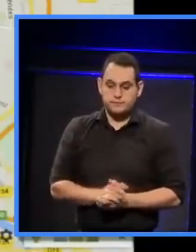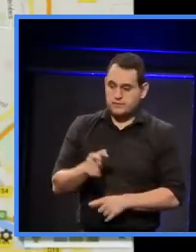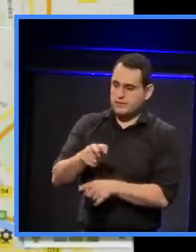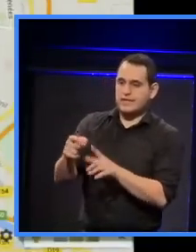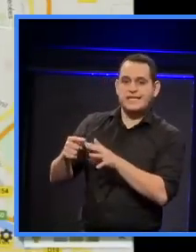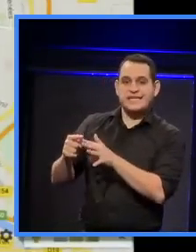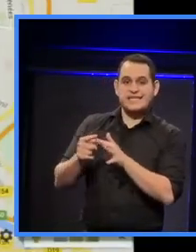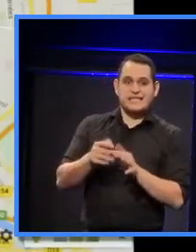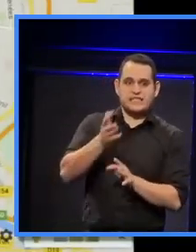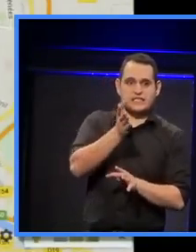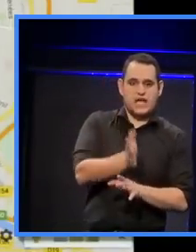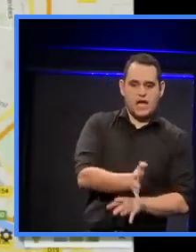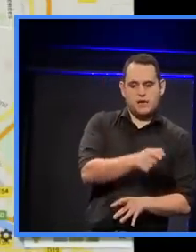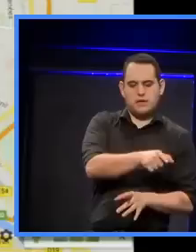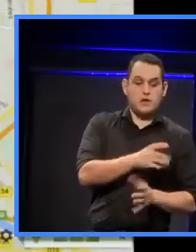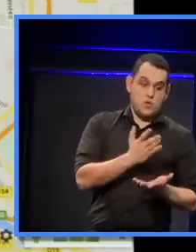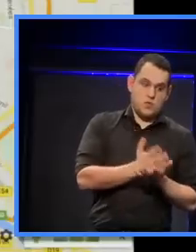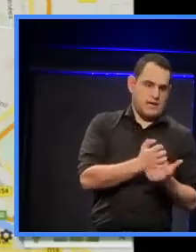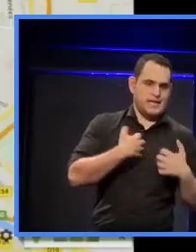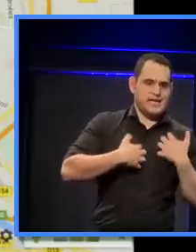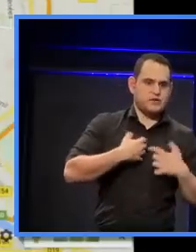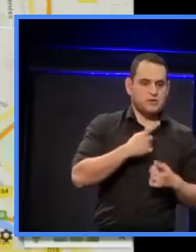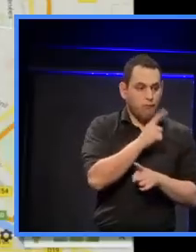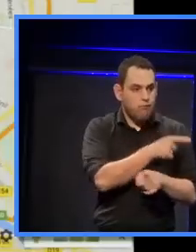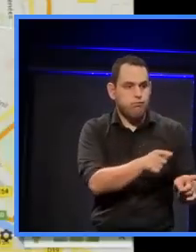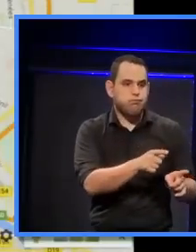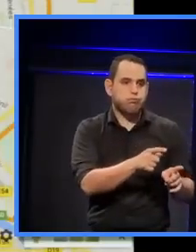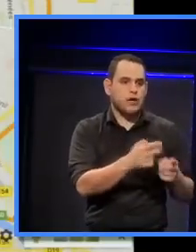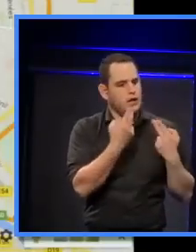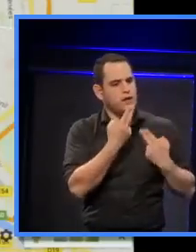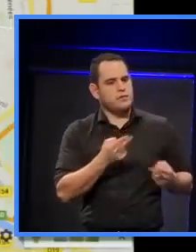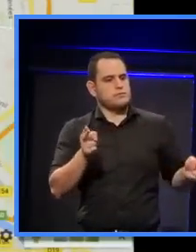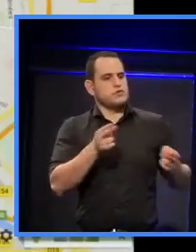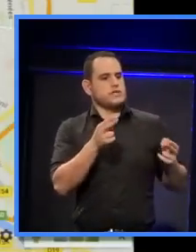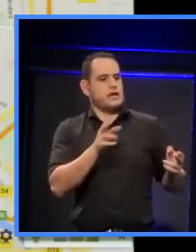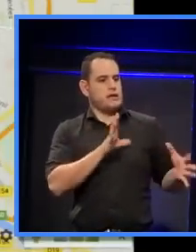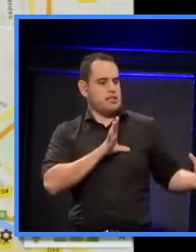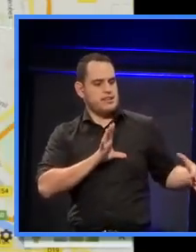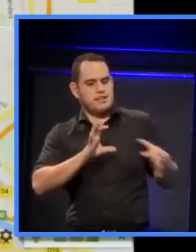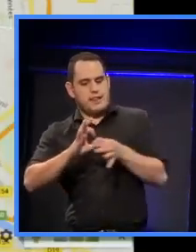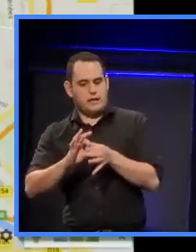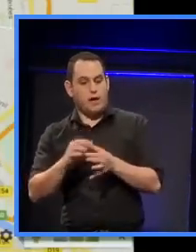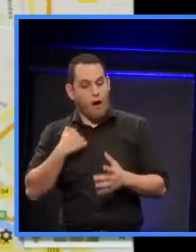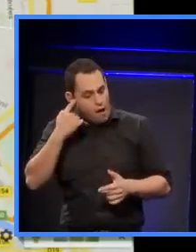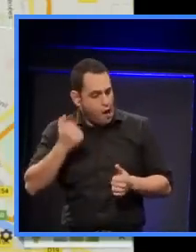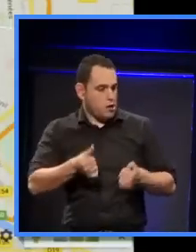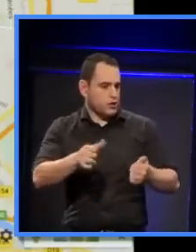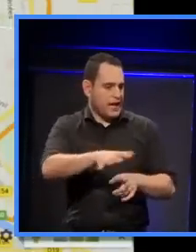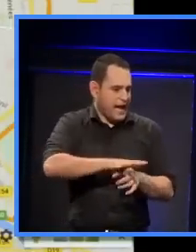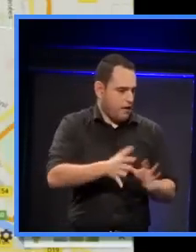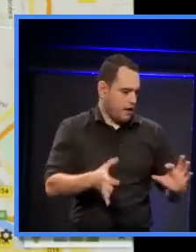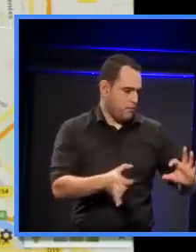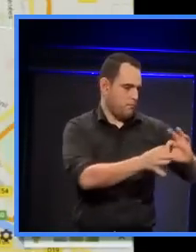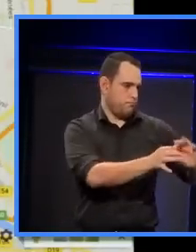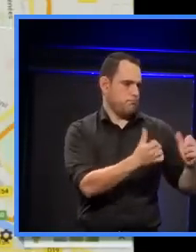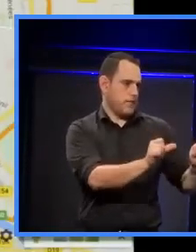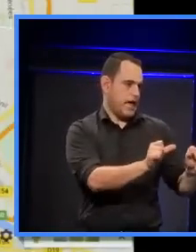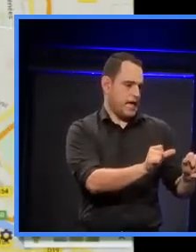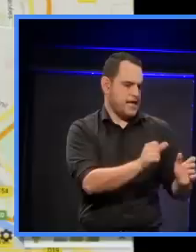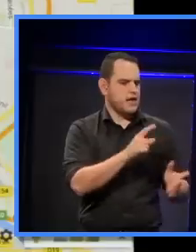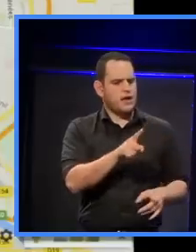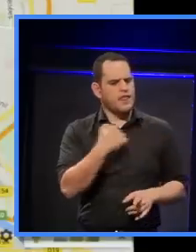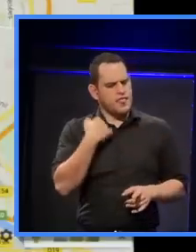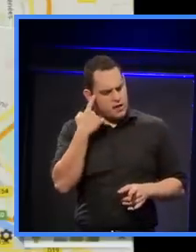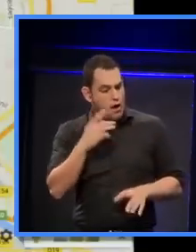people interested in symphony music are located. And they decided to locate it here in the Parc de